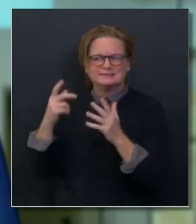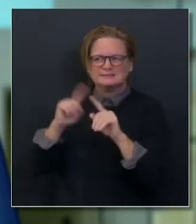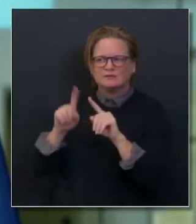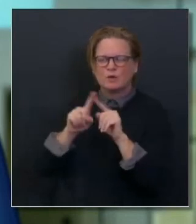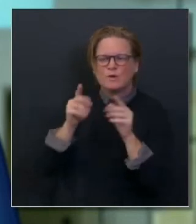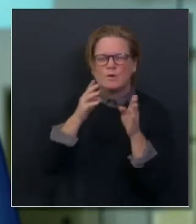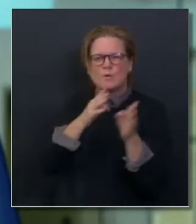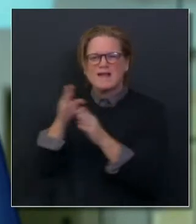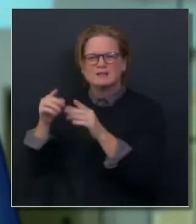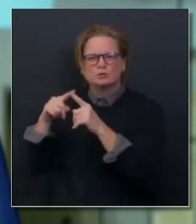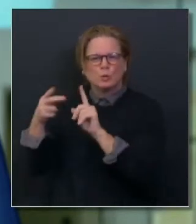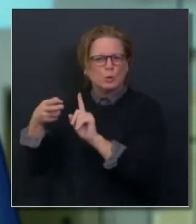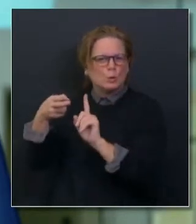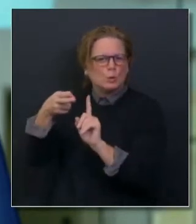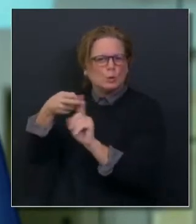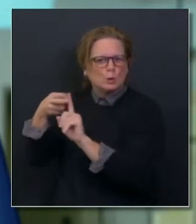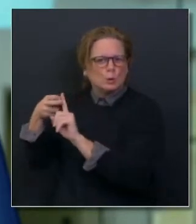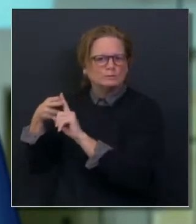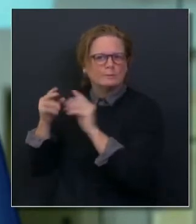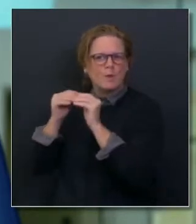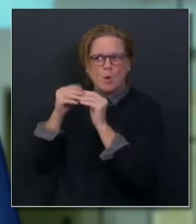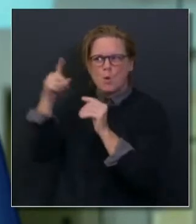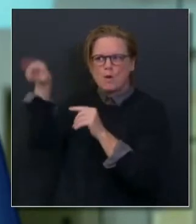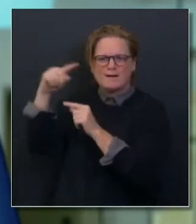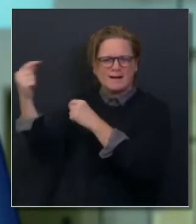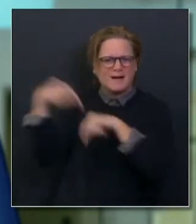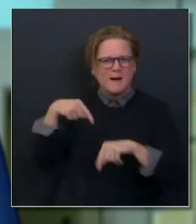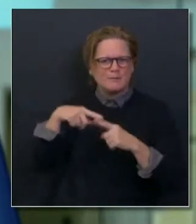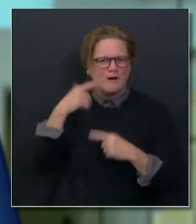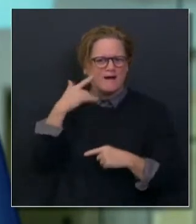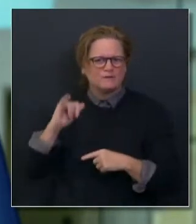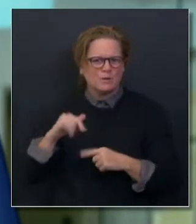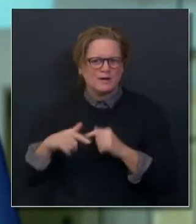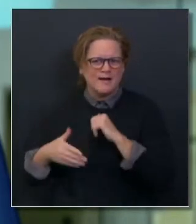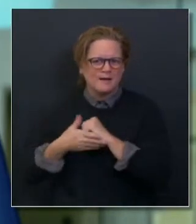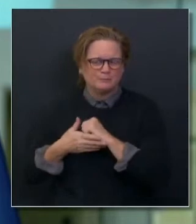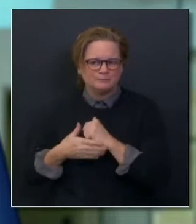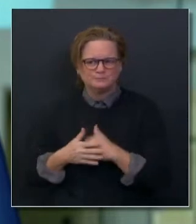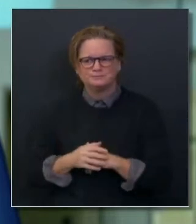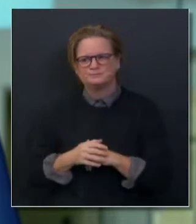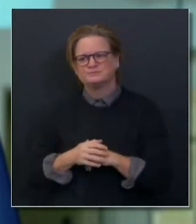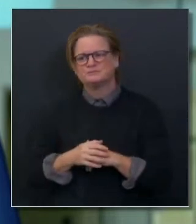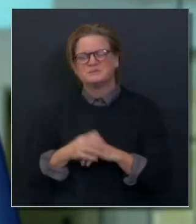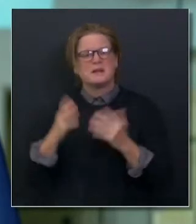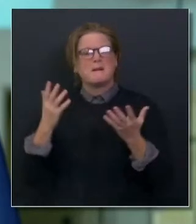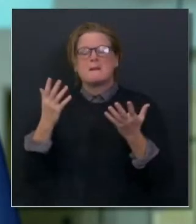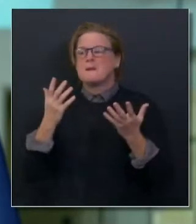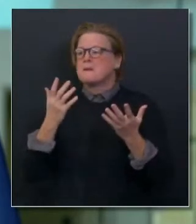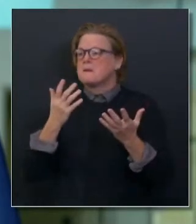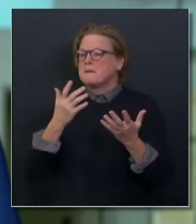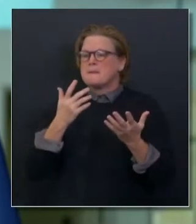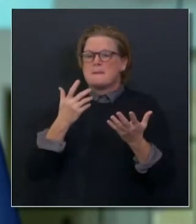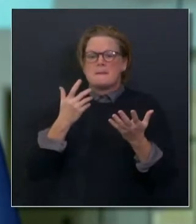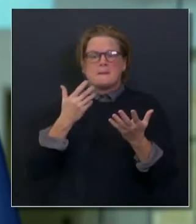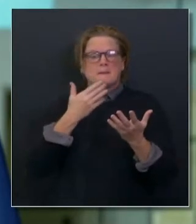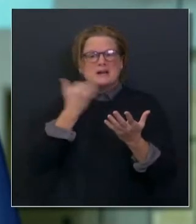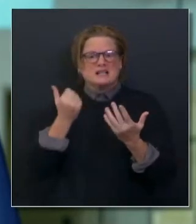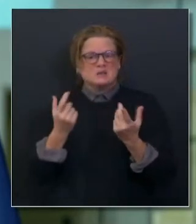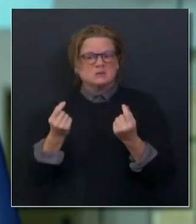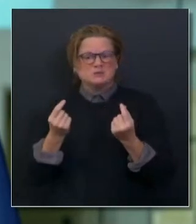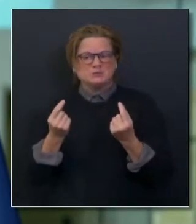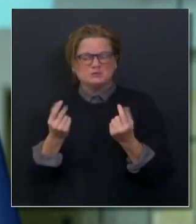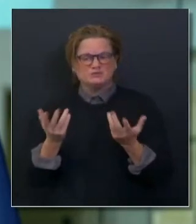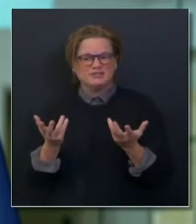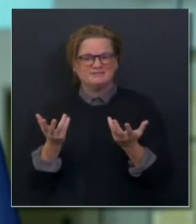to say that the way we really keep this from swelling to the point where we have to make some hard decisions on who might